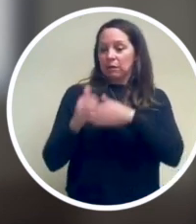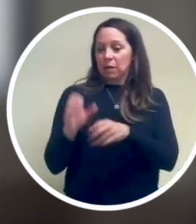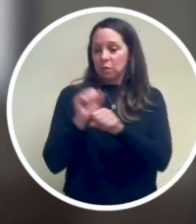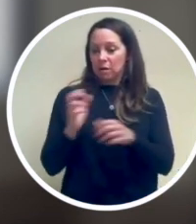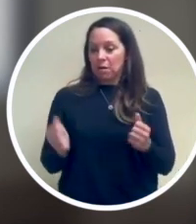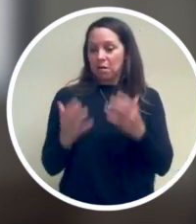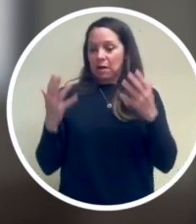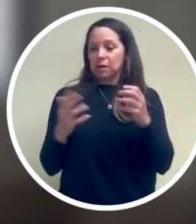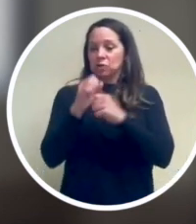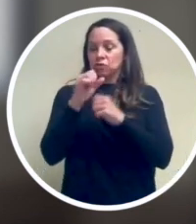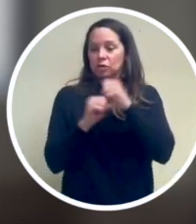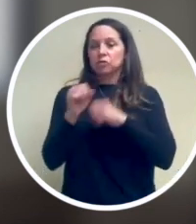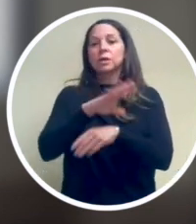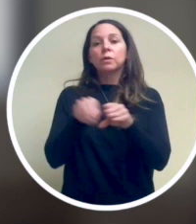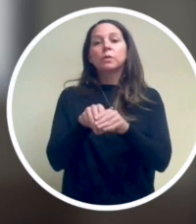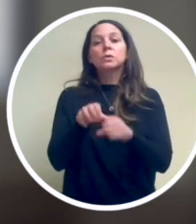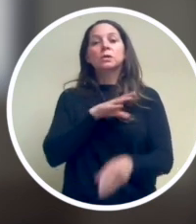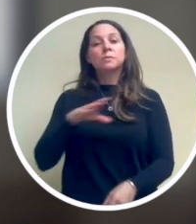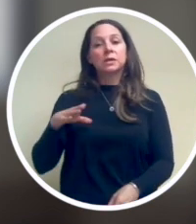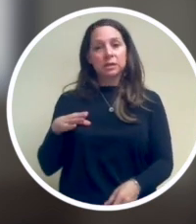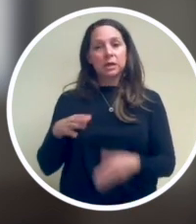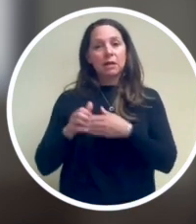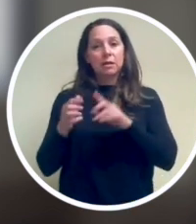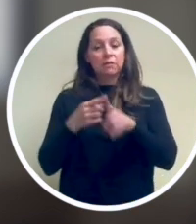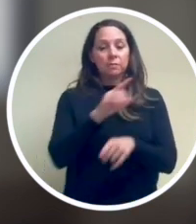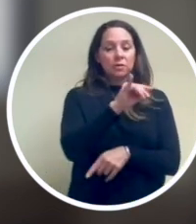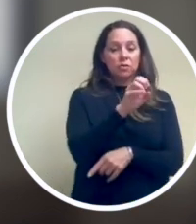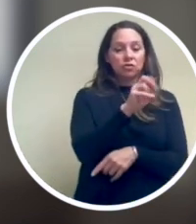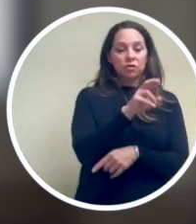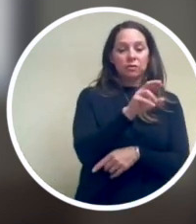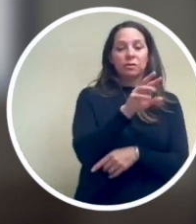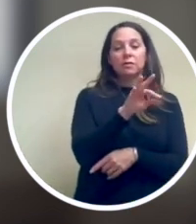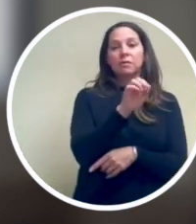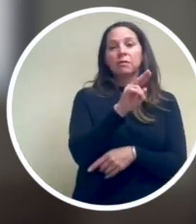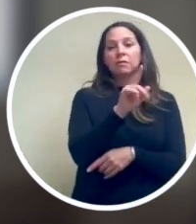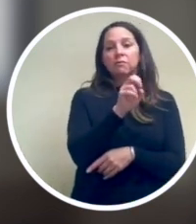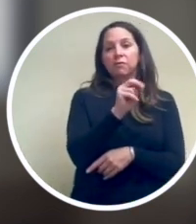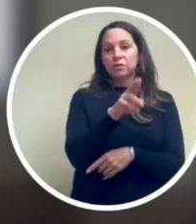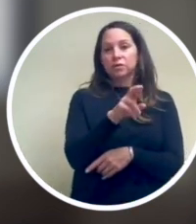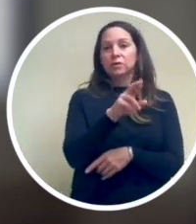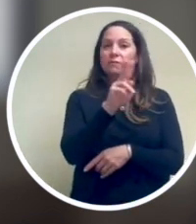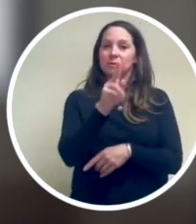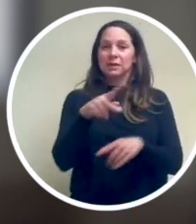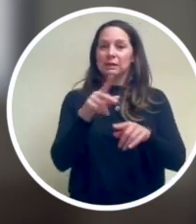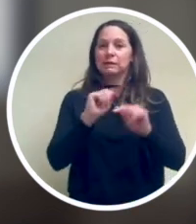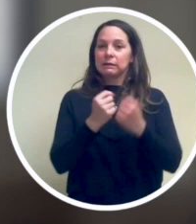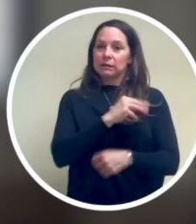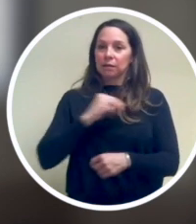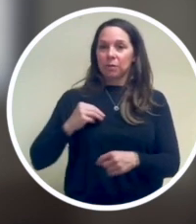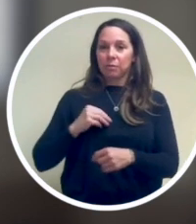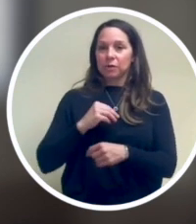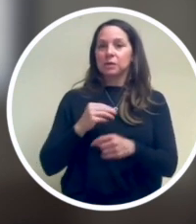guide the work of a multidisciplinary structural inclusion committee, led by Jennifer Faulkner, VP of Team Member Experience,